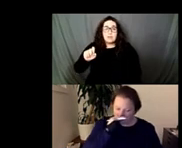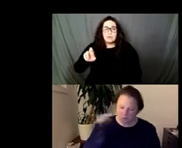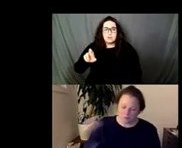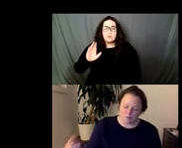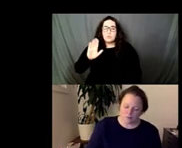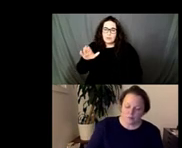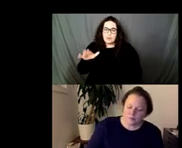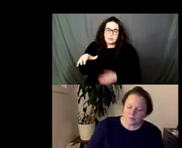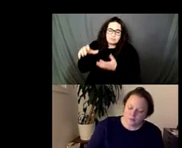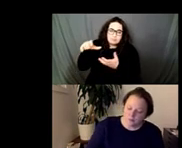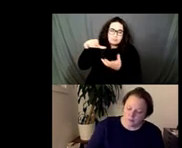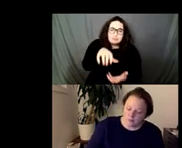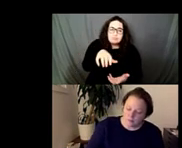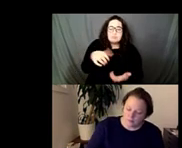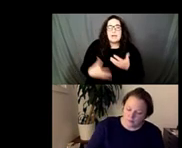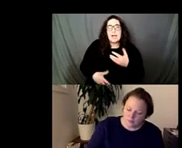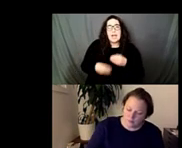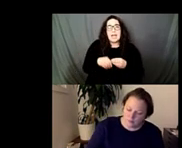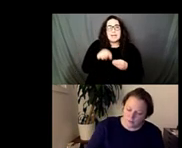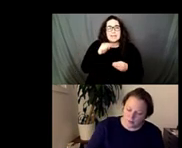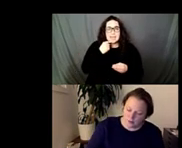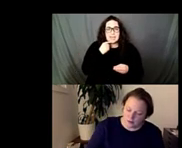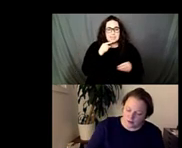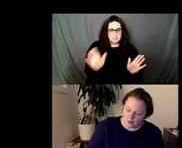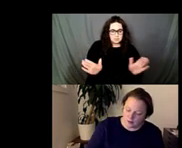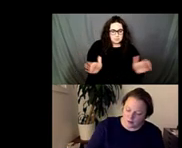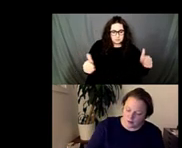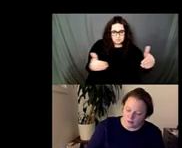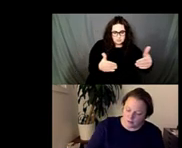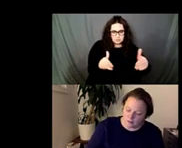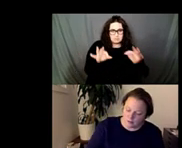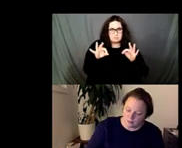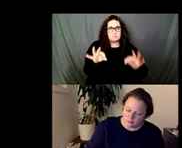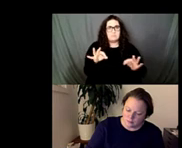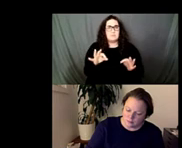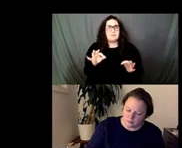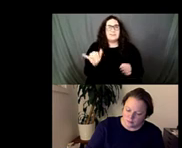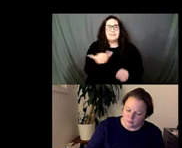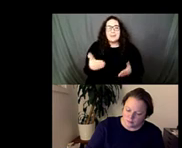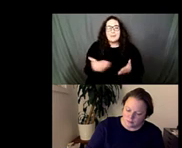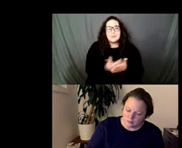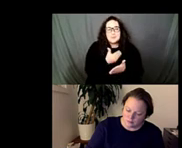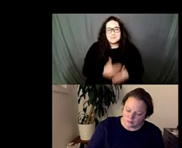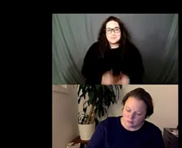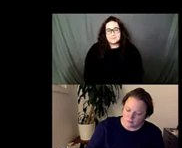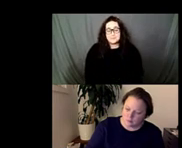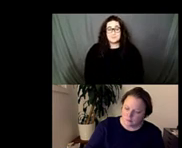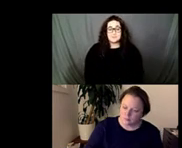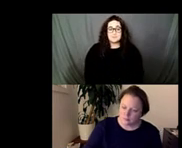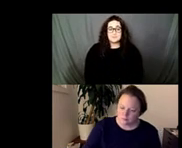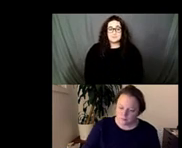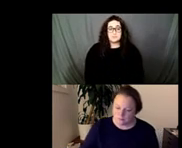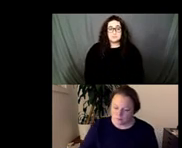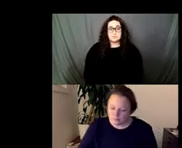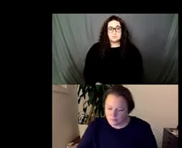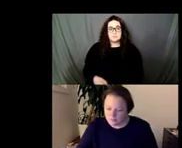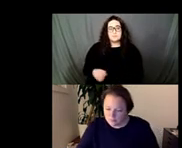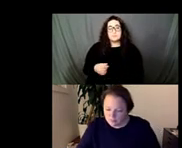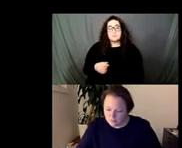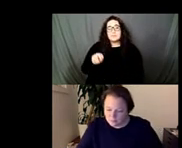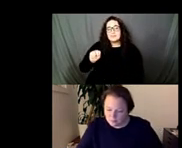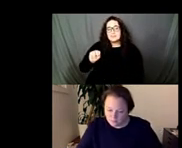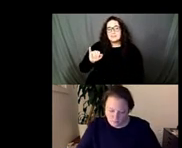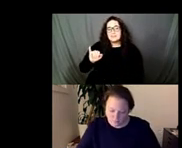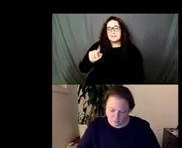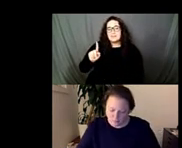candy and repair it and put it back to its original state um and in our case um and we talked about this a little bit with Nico in